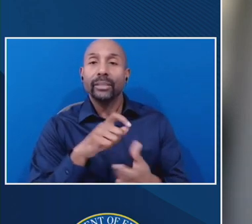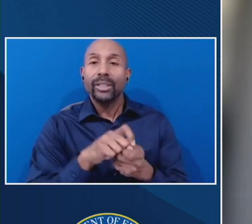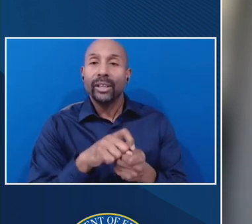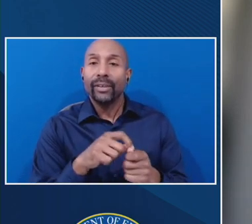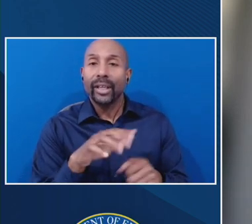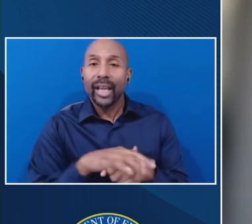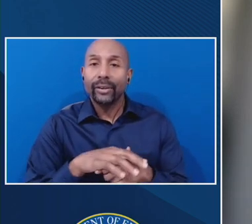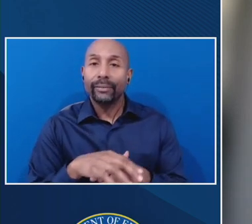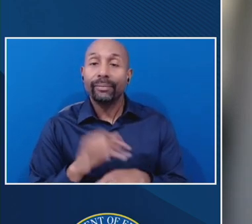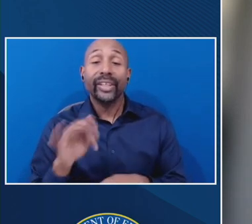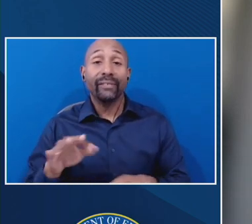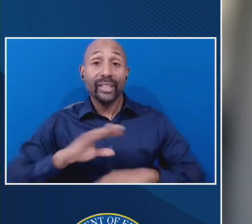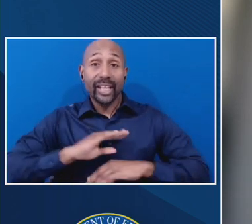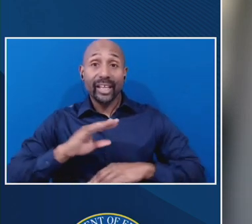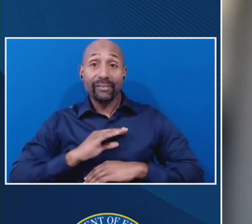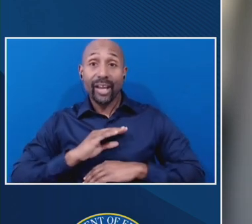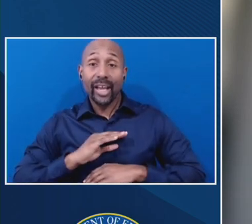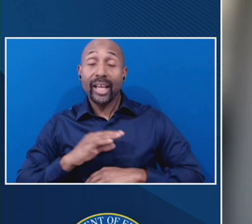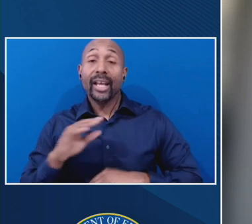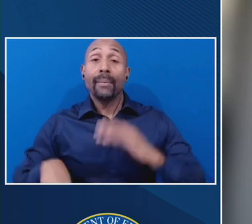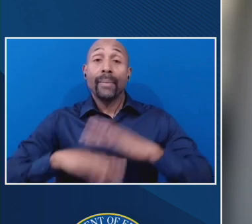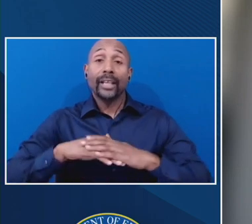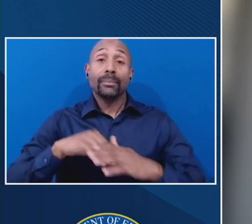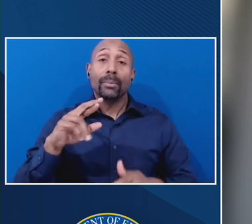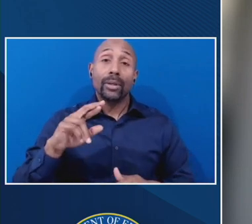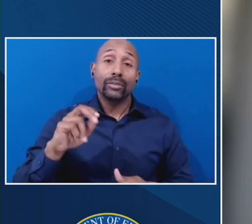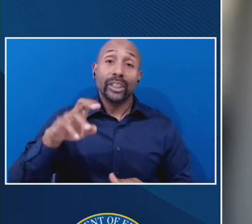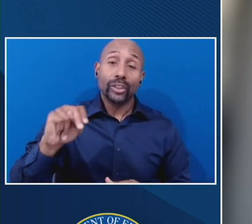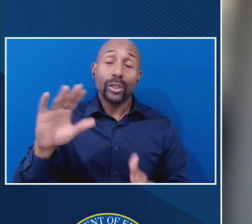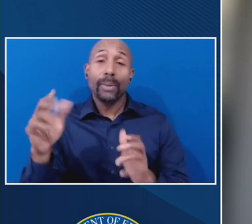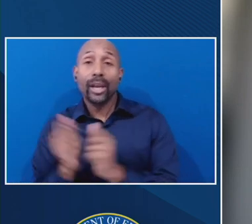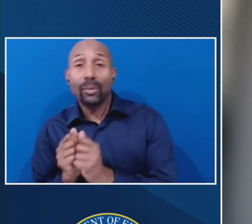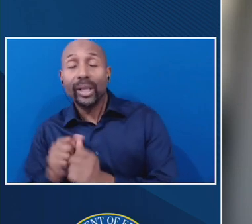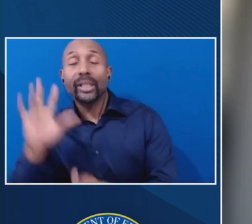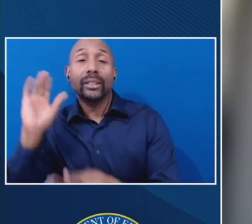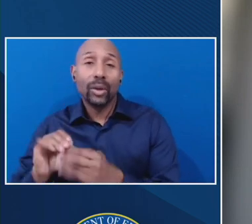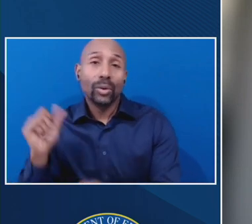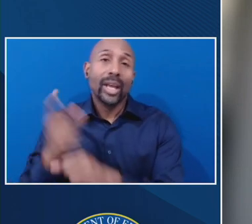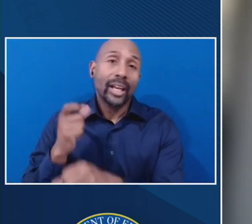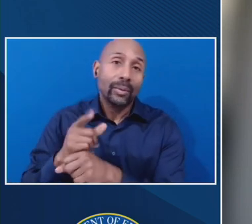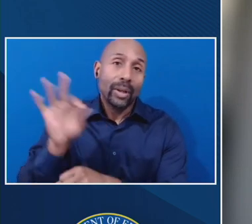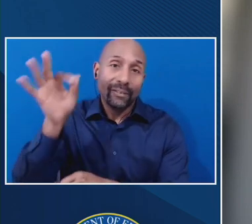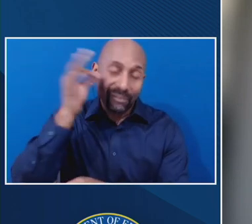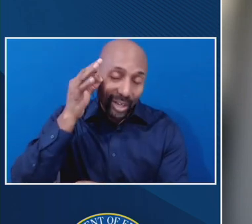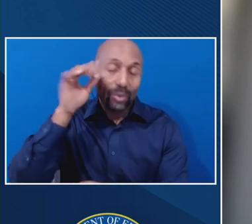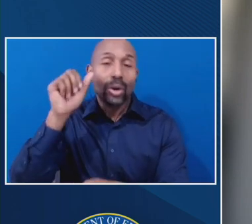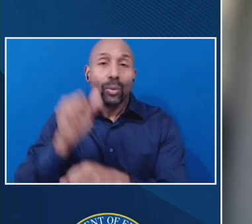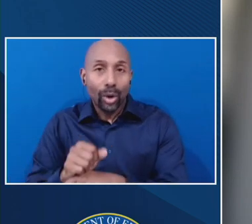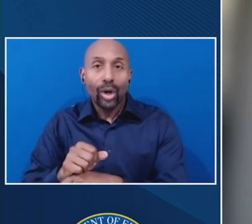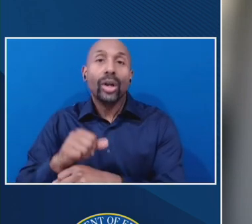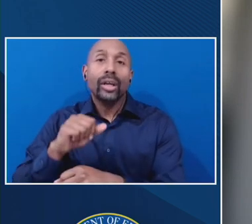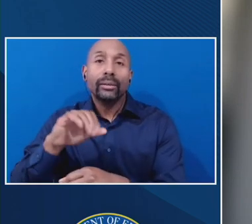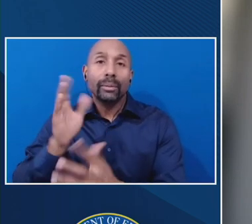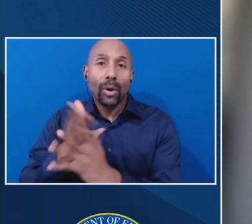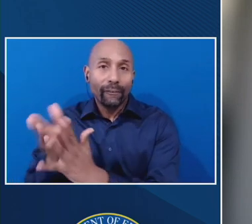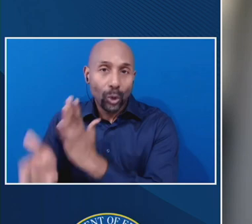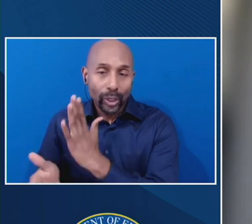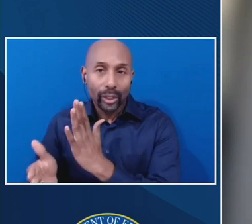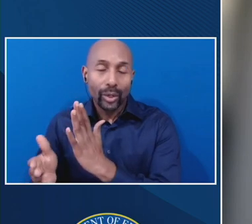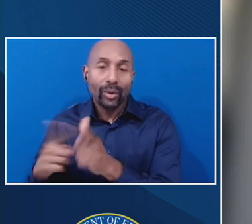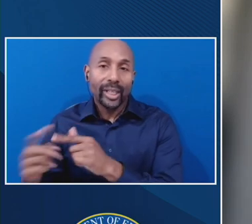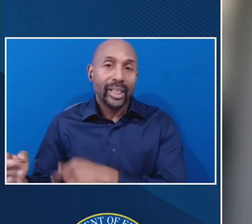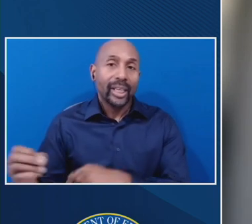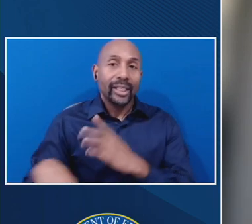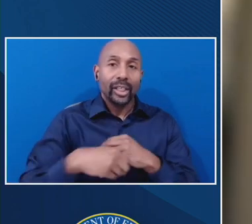total annual federal awards portfolio and functions on a standard term calendar with the exception of an optional summer term.